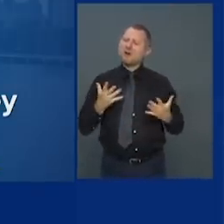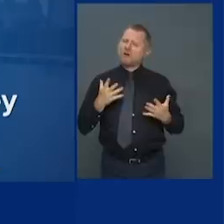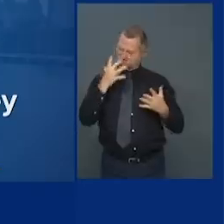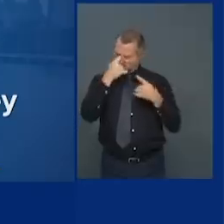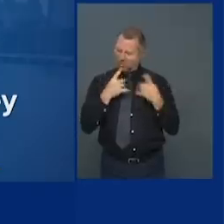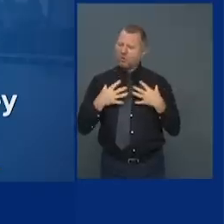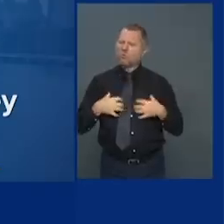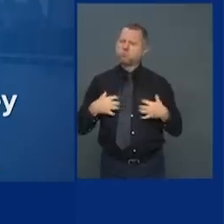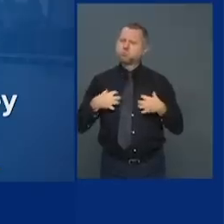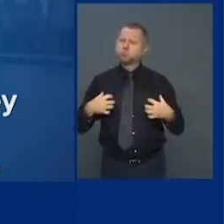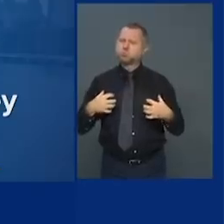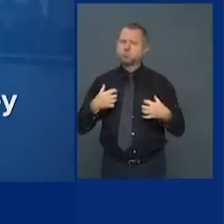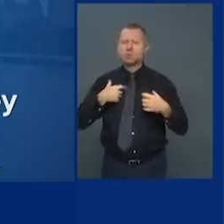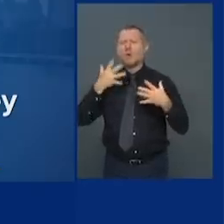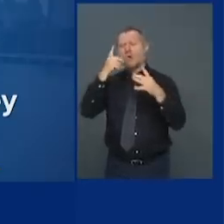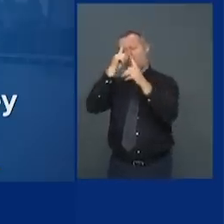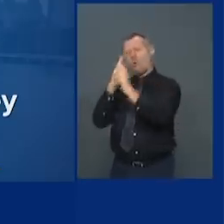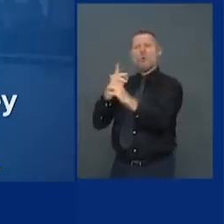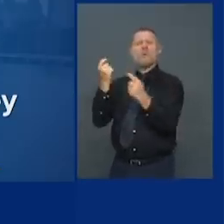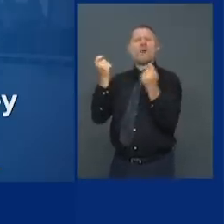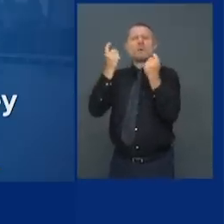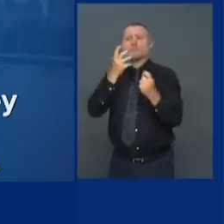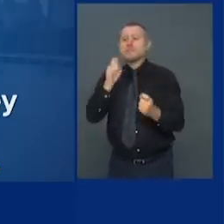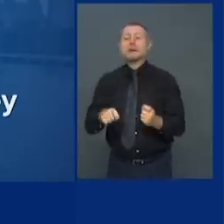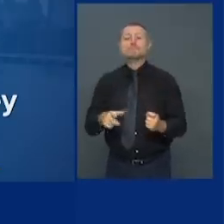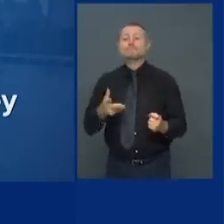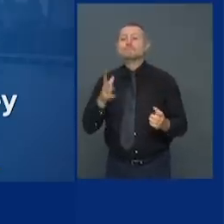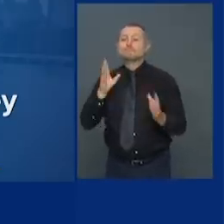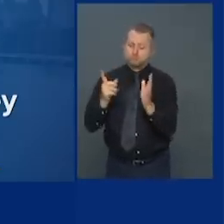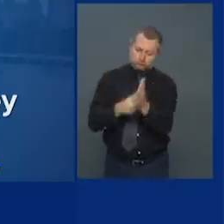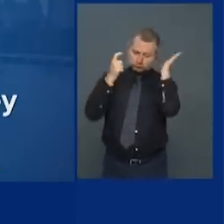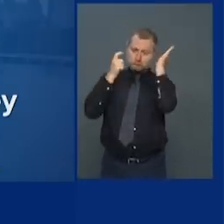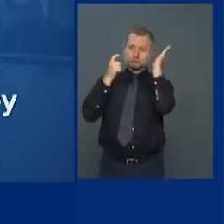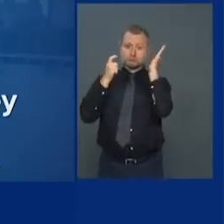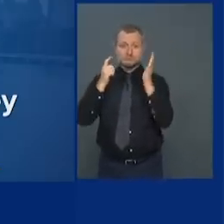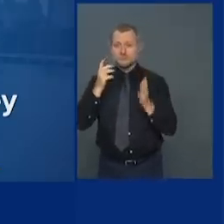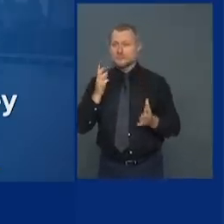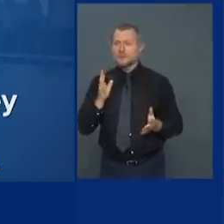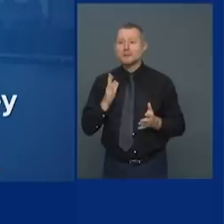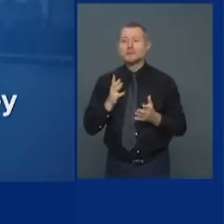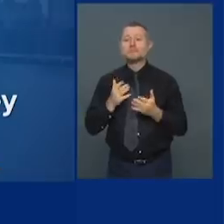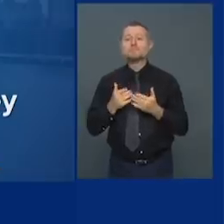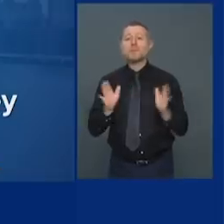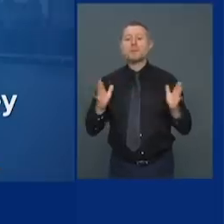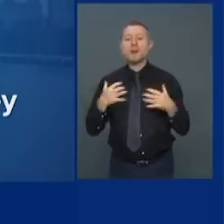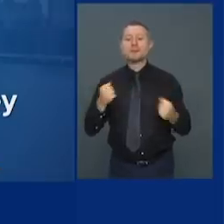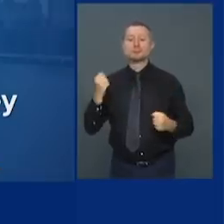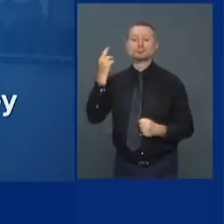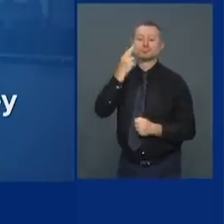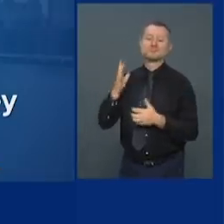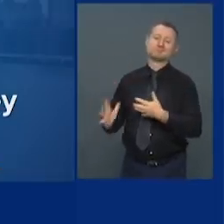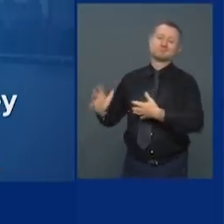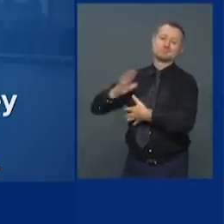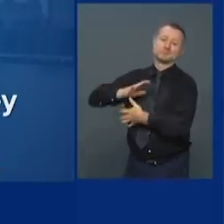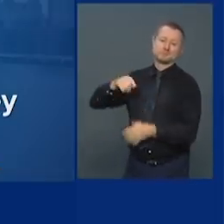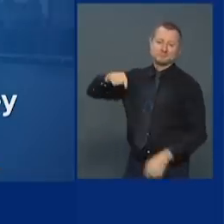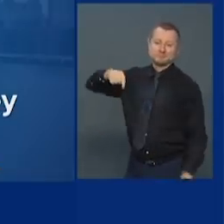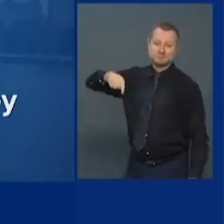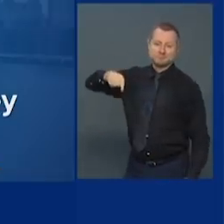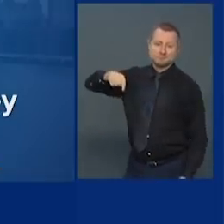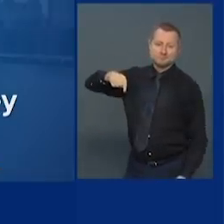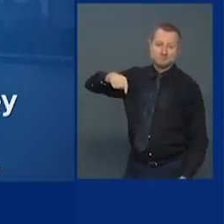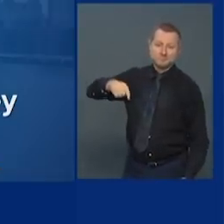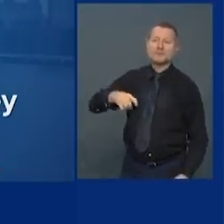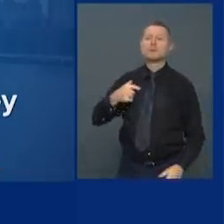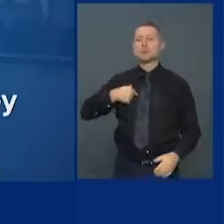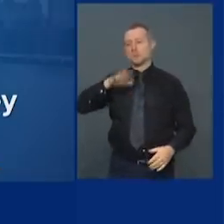that's near and dear to the heart of many Catholics. It's public health comes first. So I'll be meeting with the